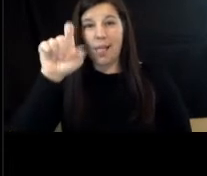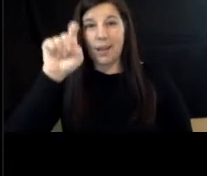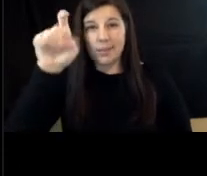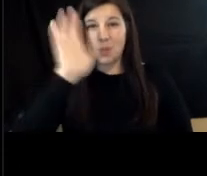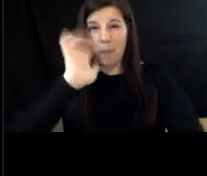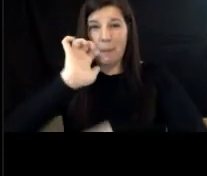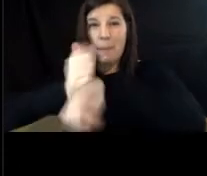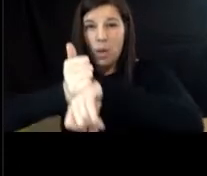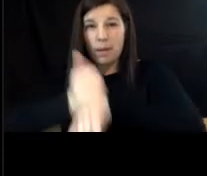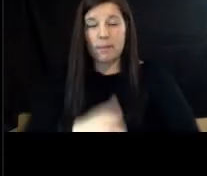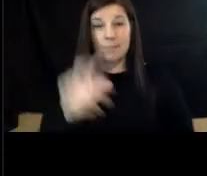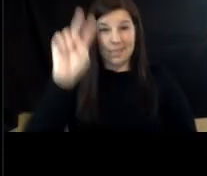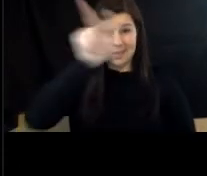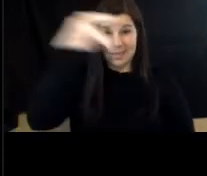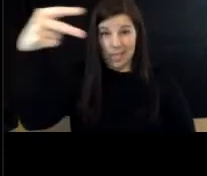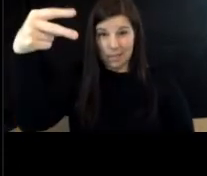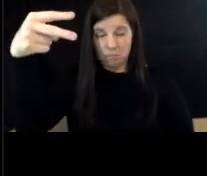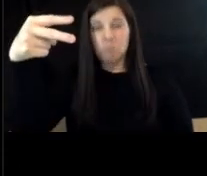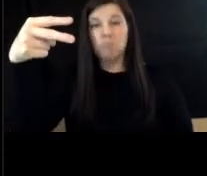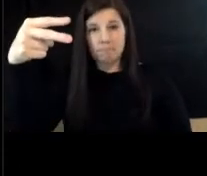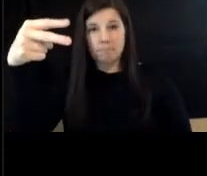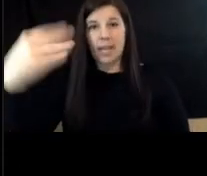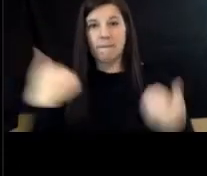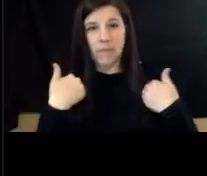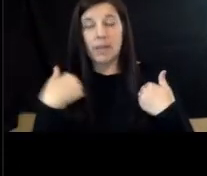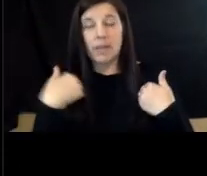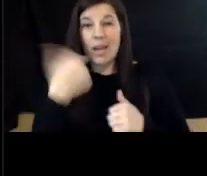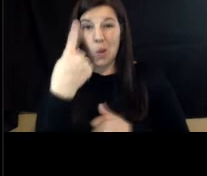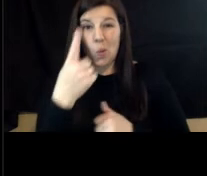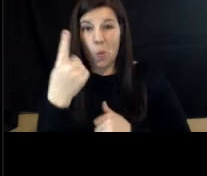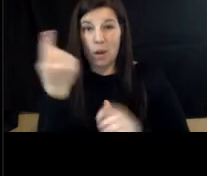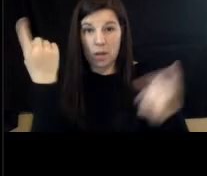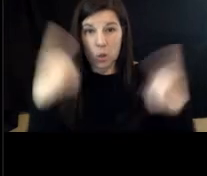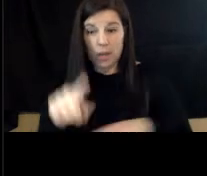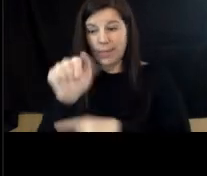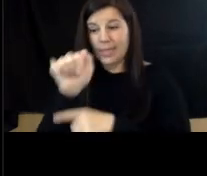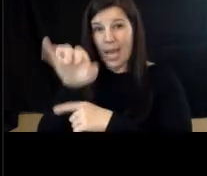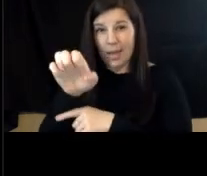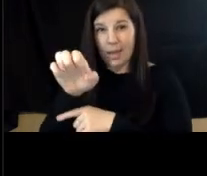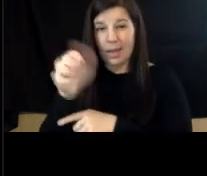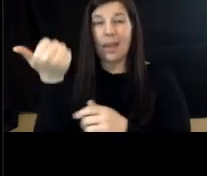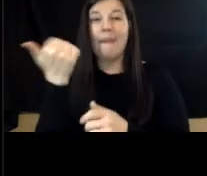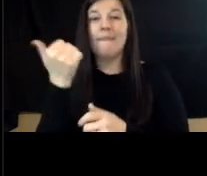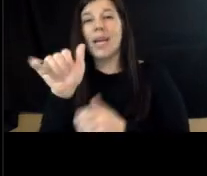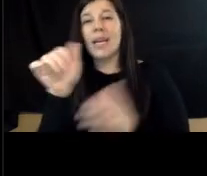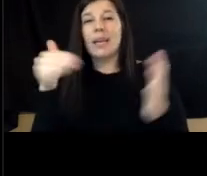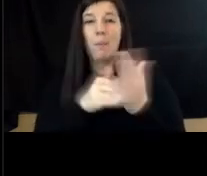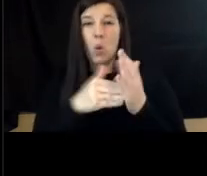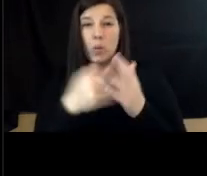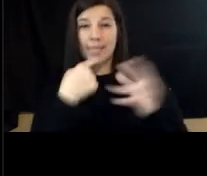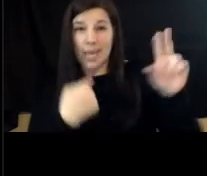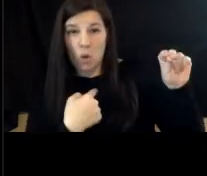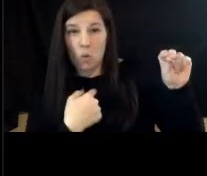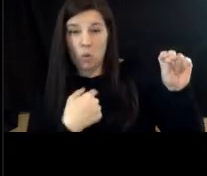okay second from anyone second we have a second all those in favor say aye aye aye all those opposed say no the eyes